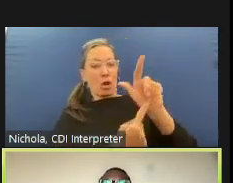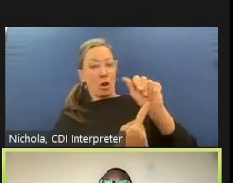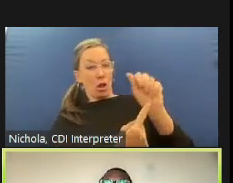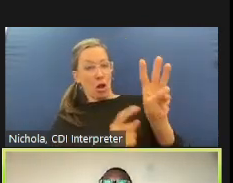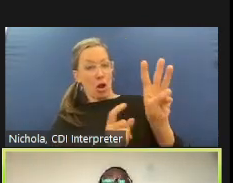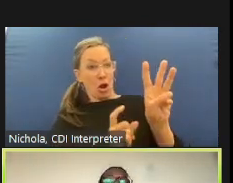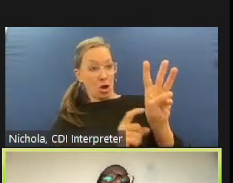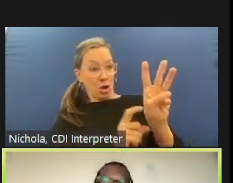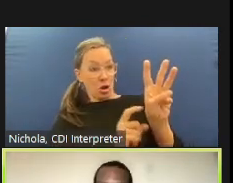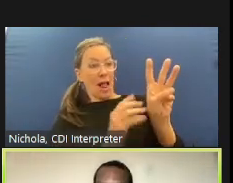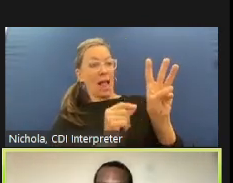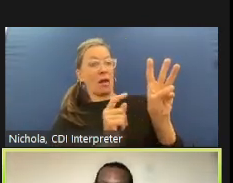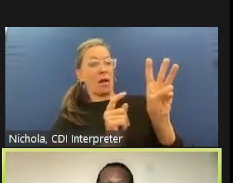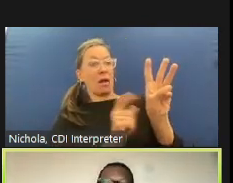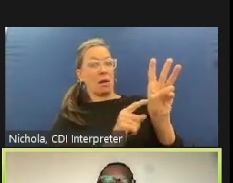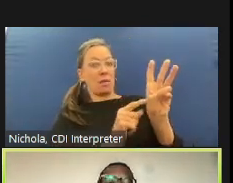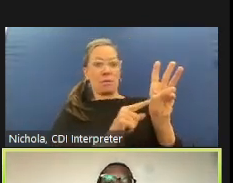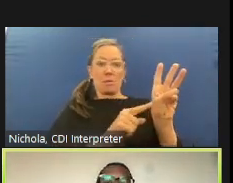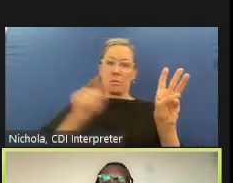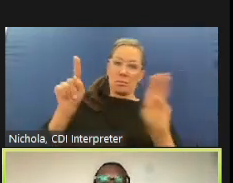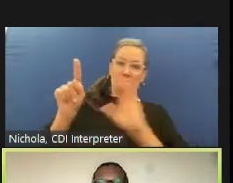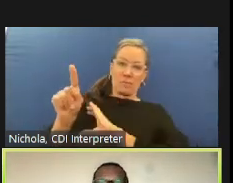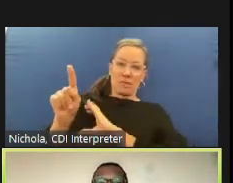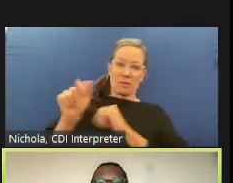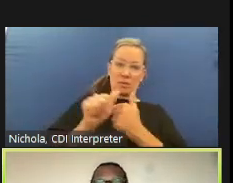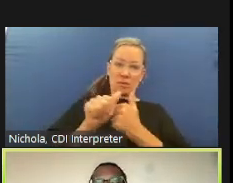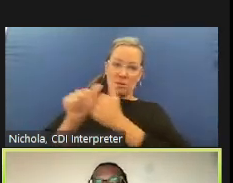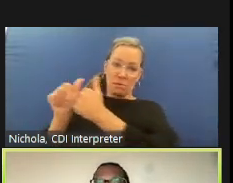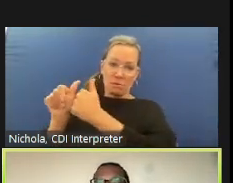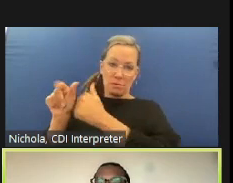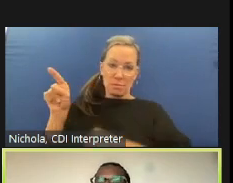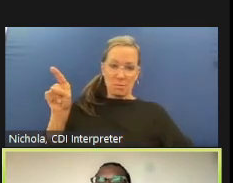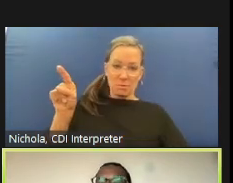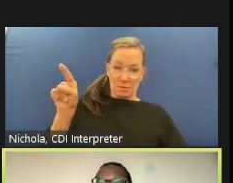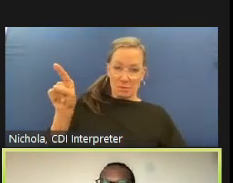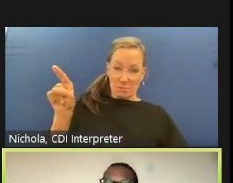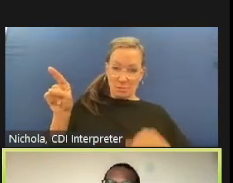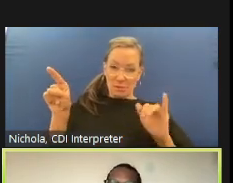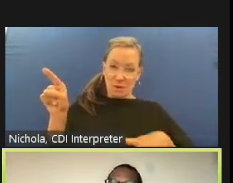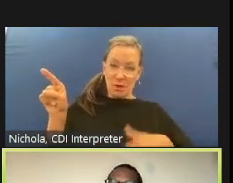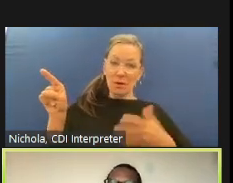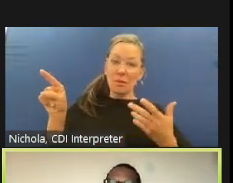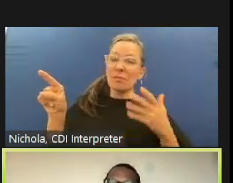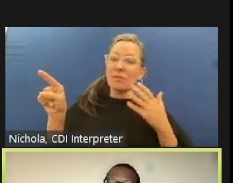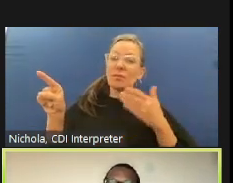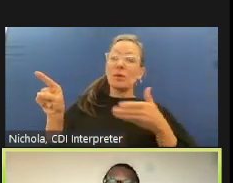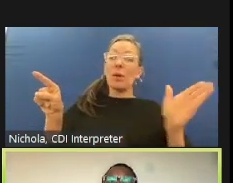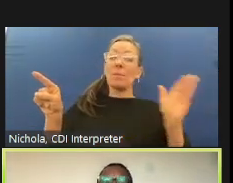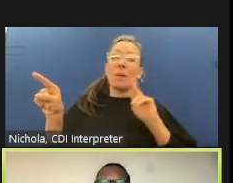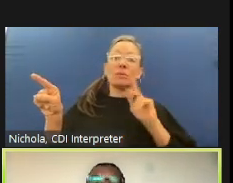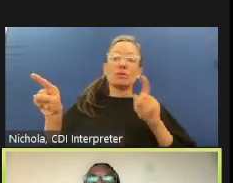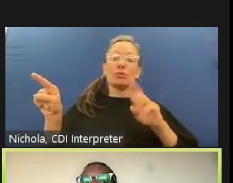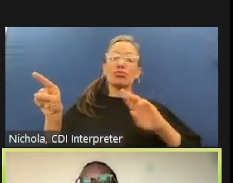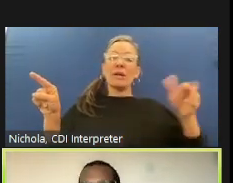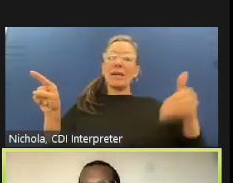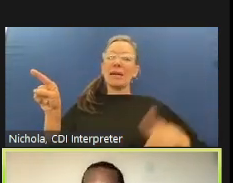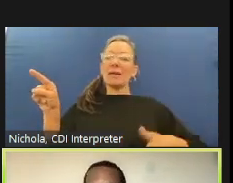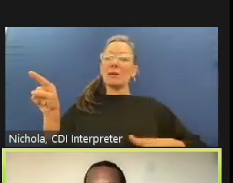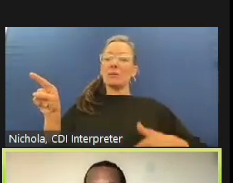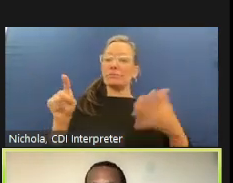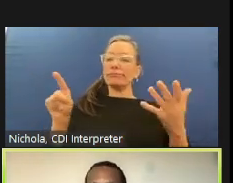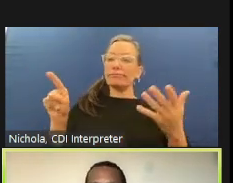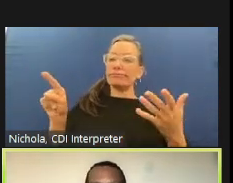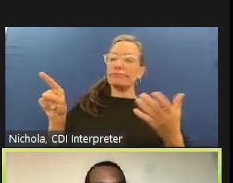think that it's legitimate so these concepts are equally important in the work of civilian